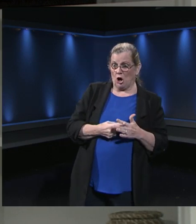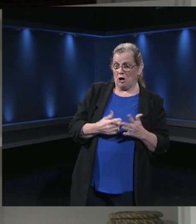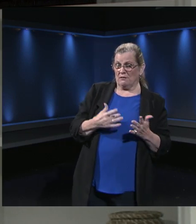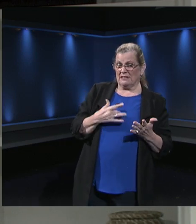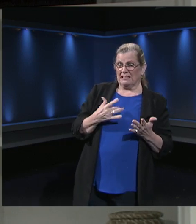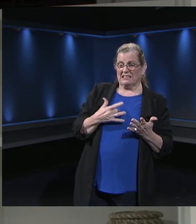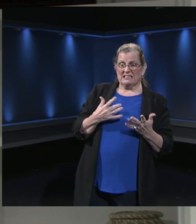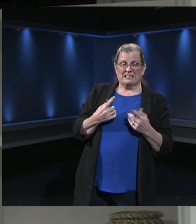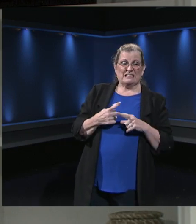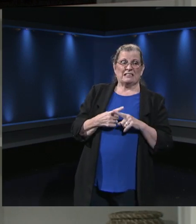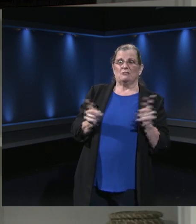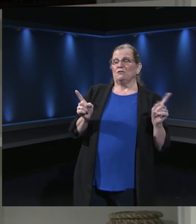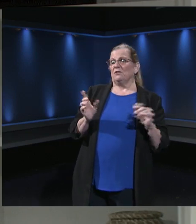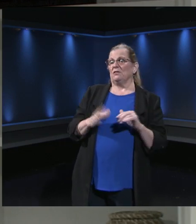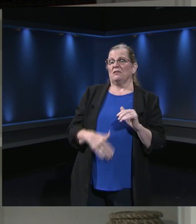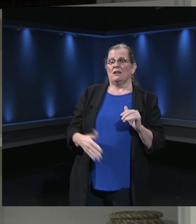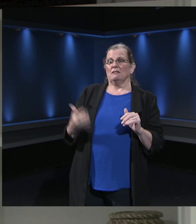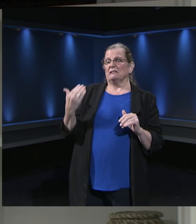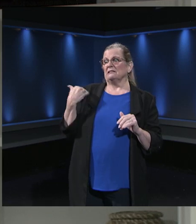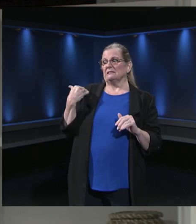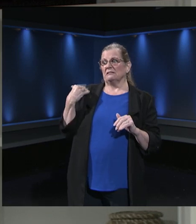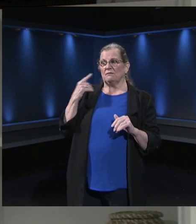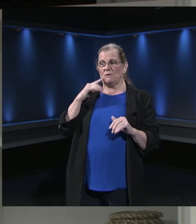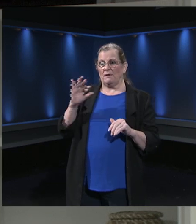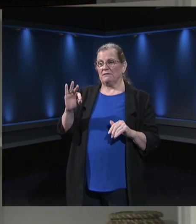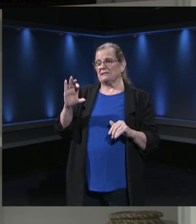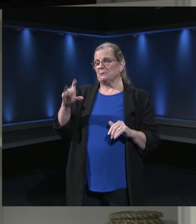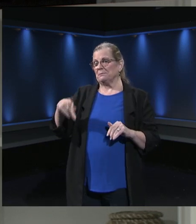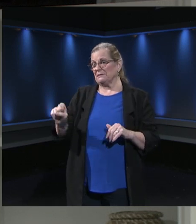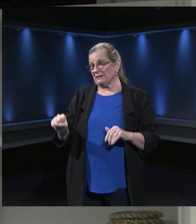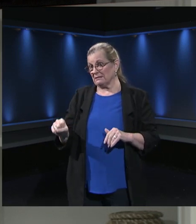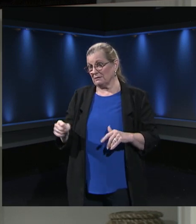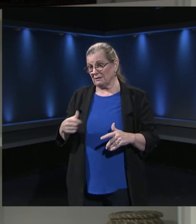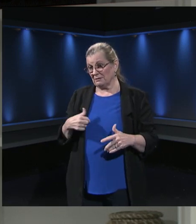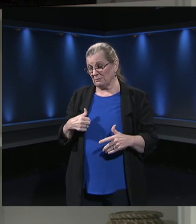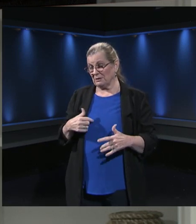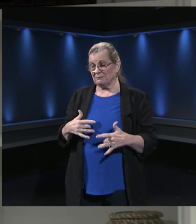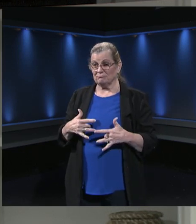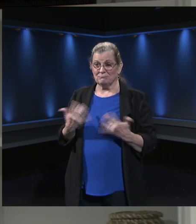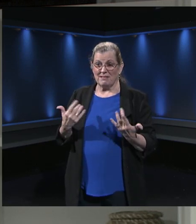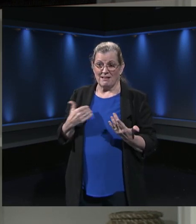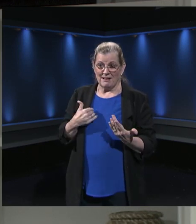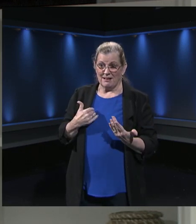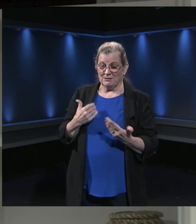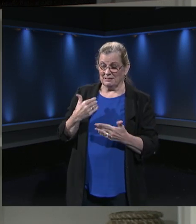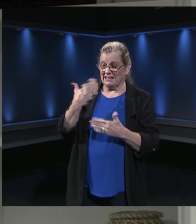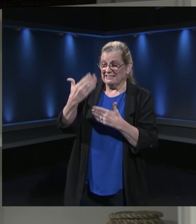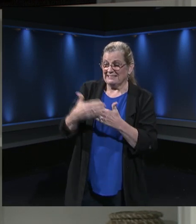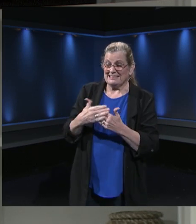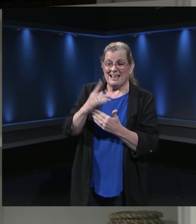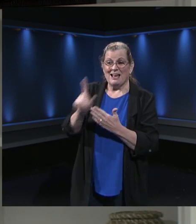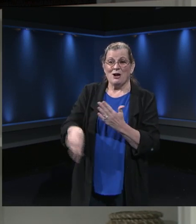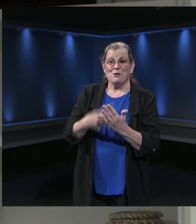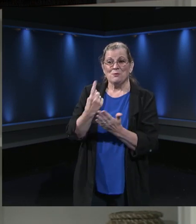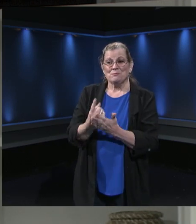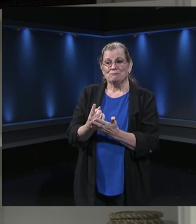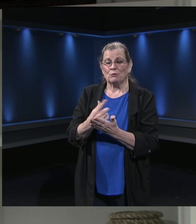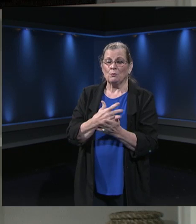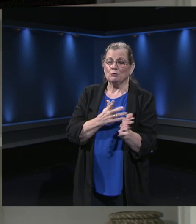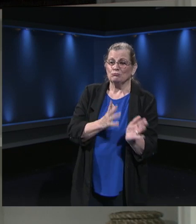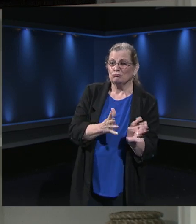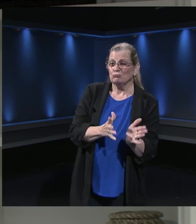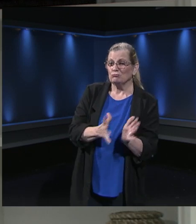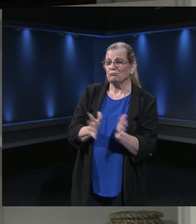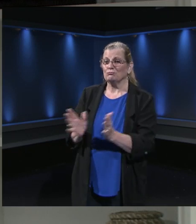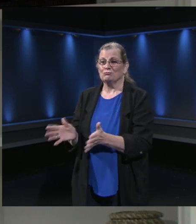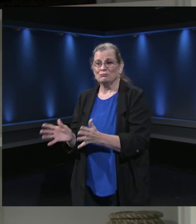of Fairfax County Public Schools. We're delighted to have you here. for the next hour, and we're going to get right to your questions and comments in just a few